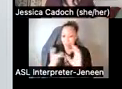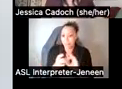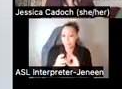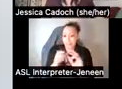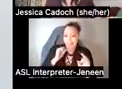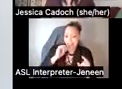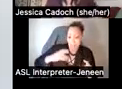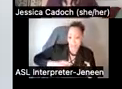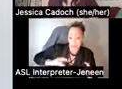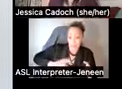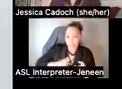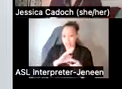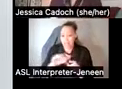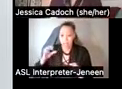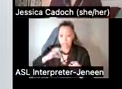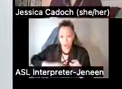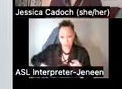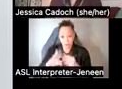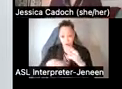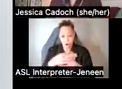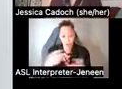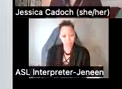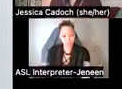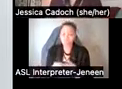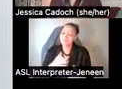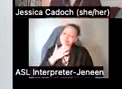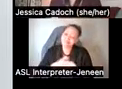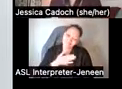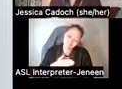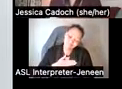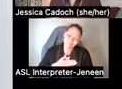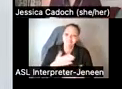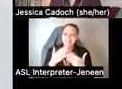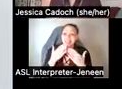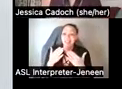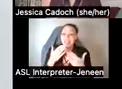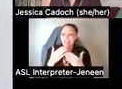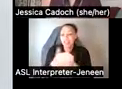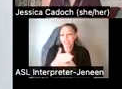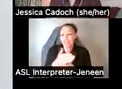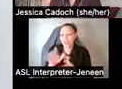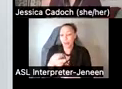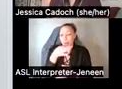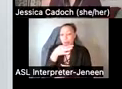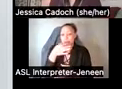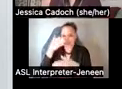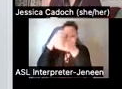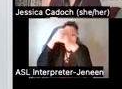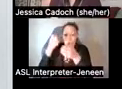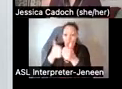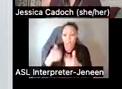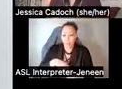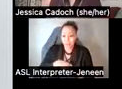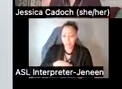psychedelic initiatives. So we are really grateful that you are sharing your expertise with us. And